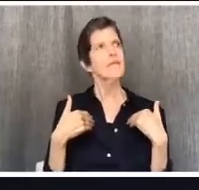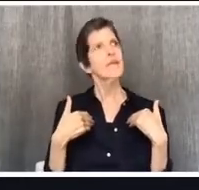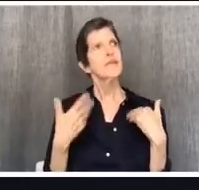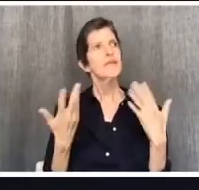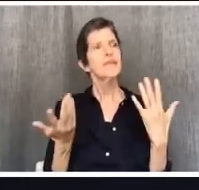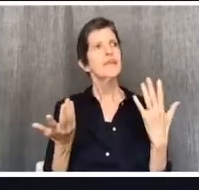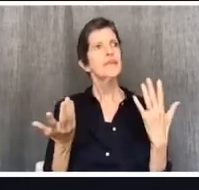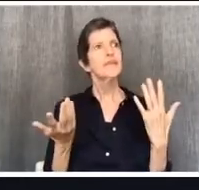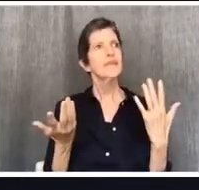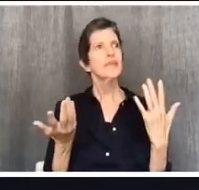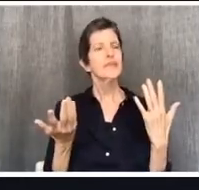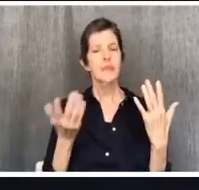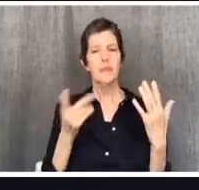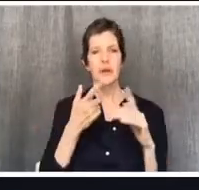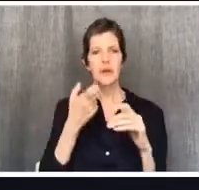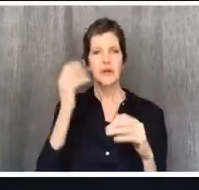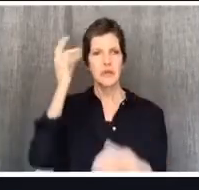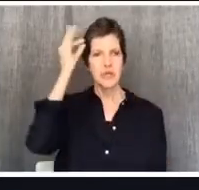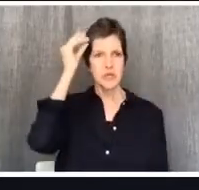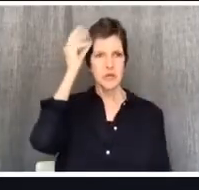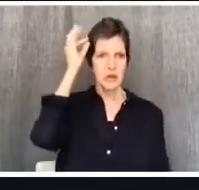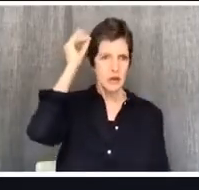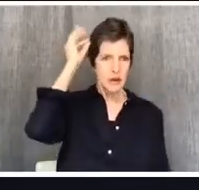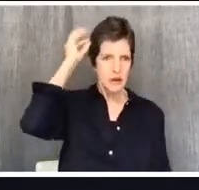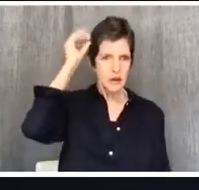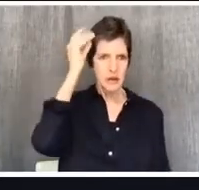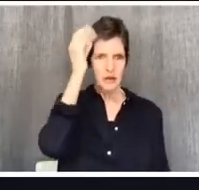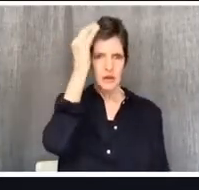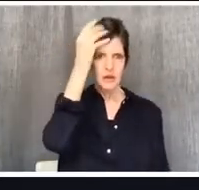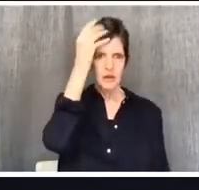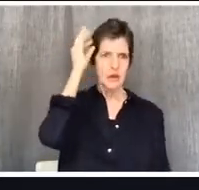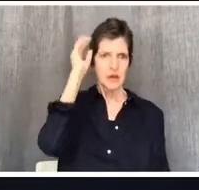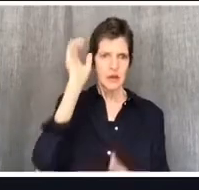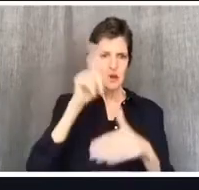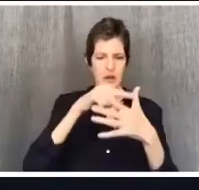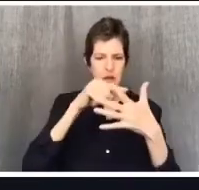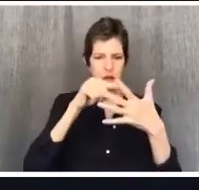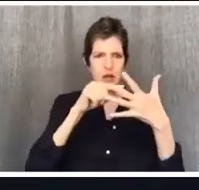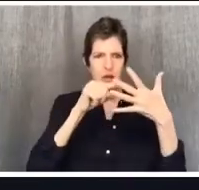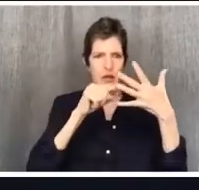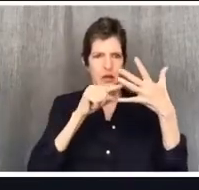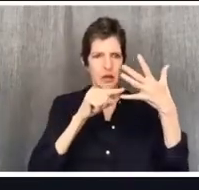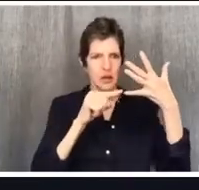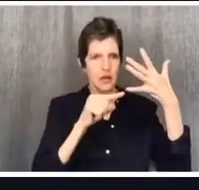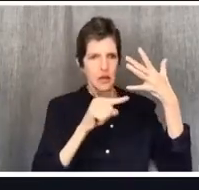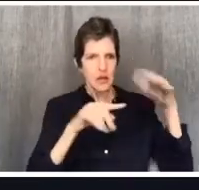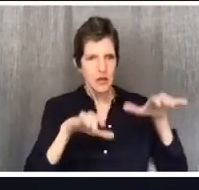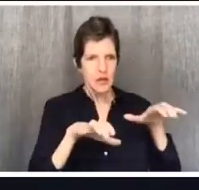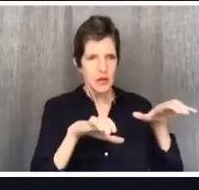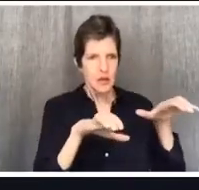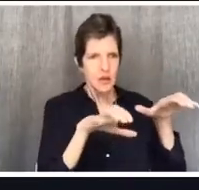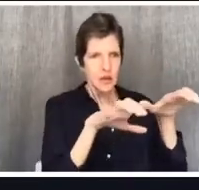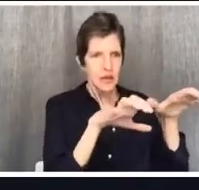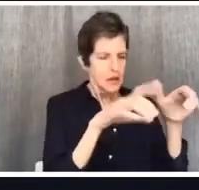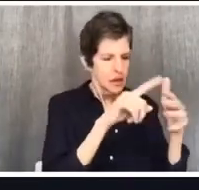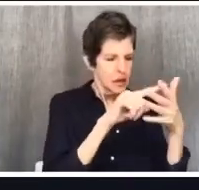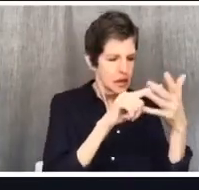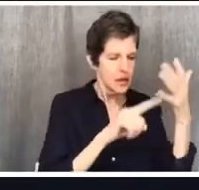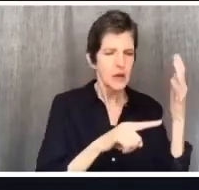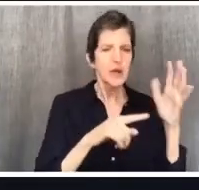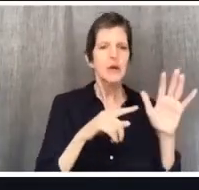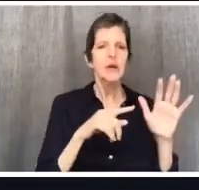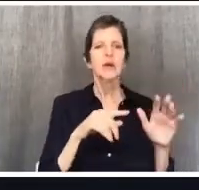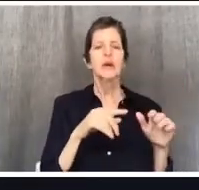overactive conscience. And what they would say is it's so essential that I do all of these secondary things. And then many of them would go a step further and say, and it's also